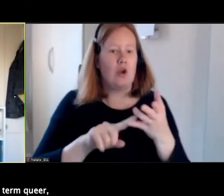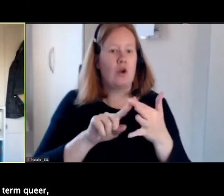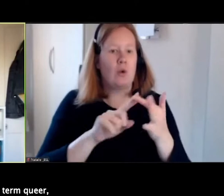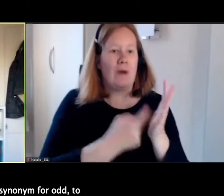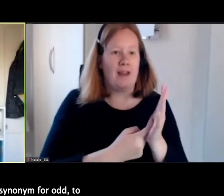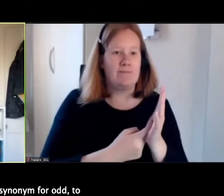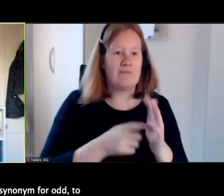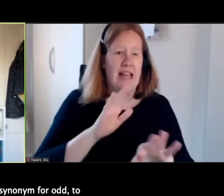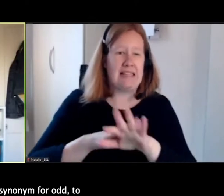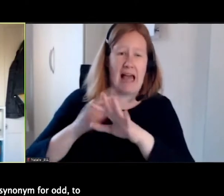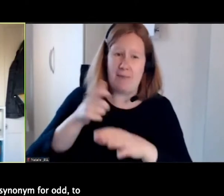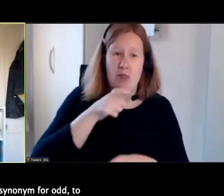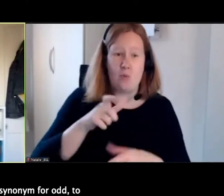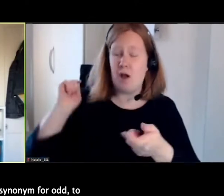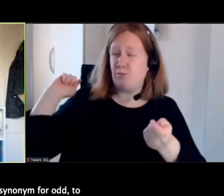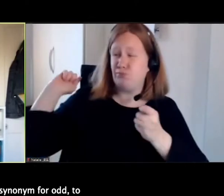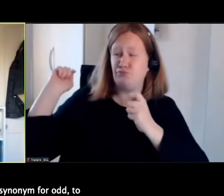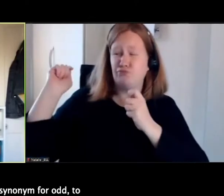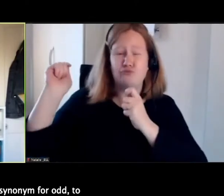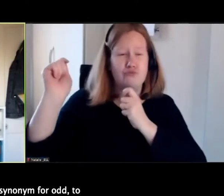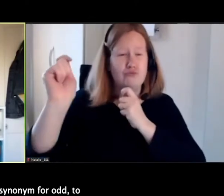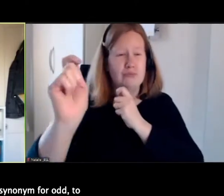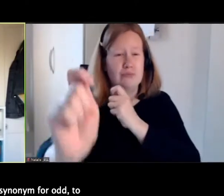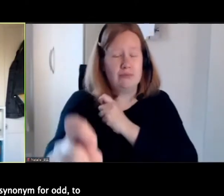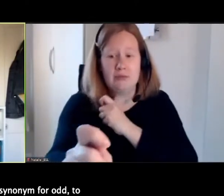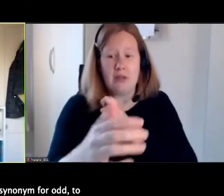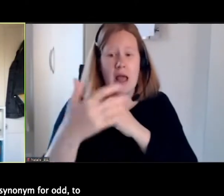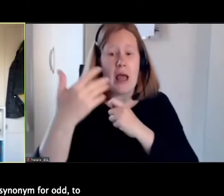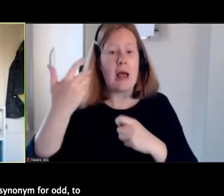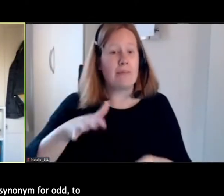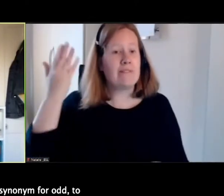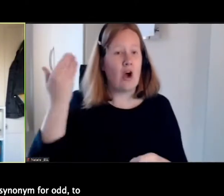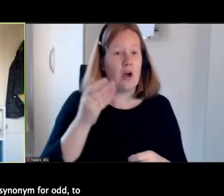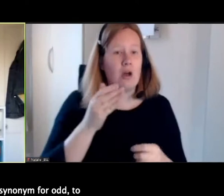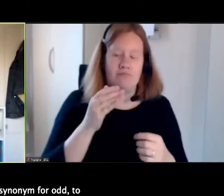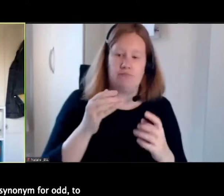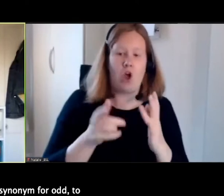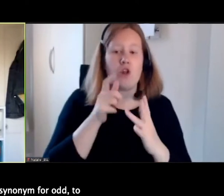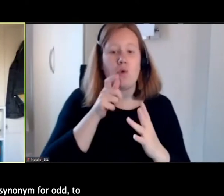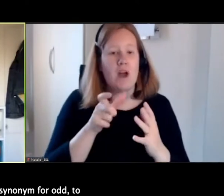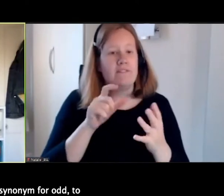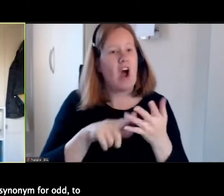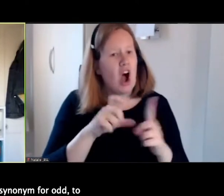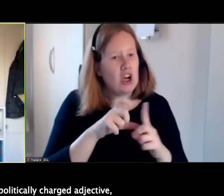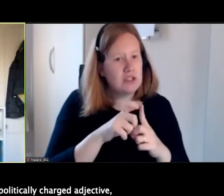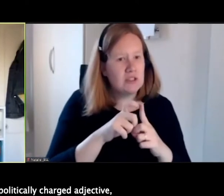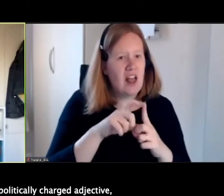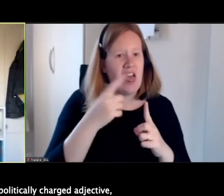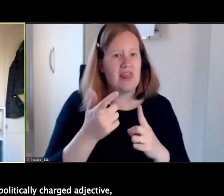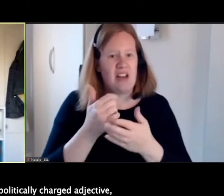over time and place from a synonym for odd to a homosexual slur